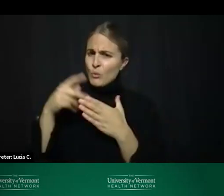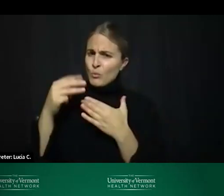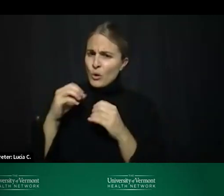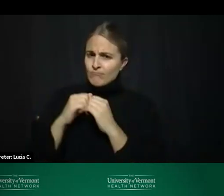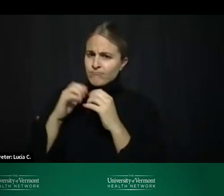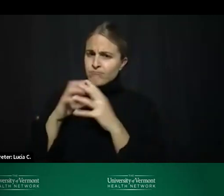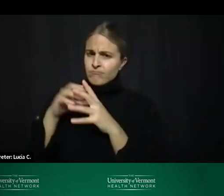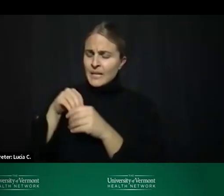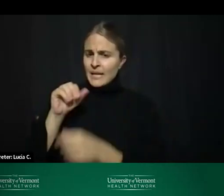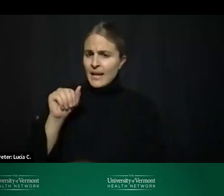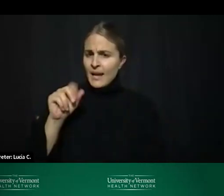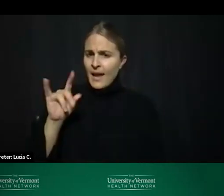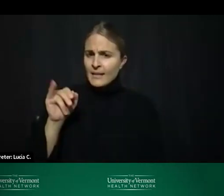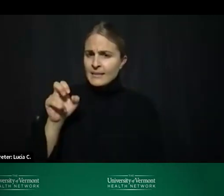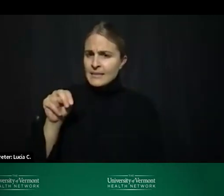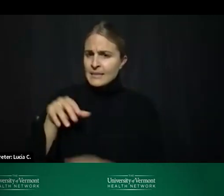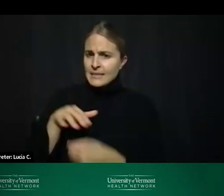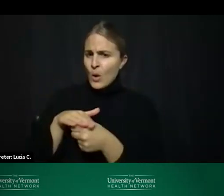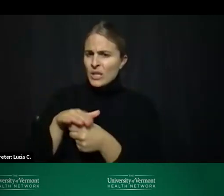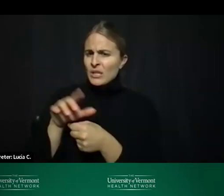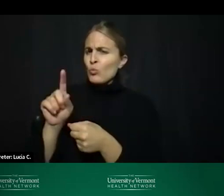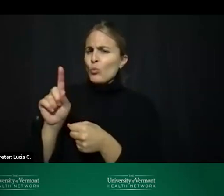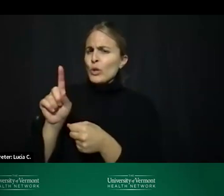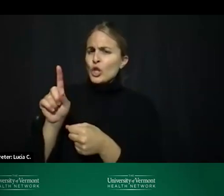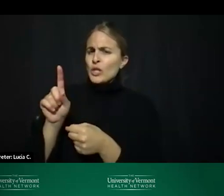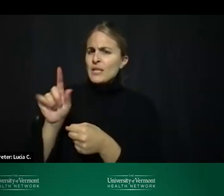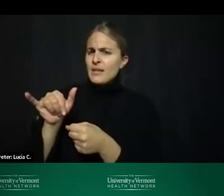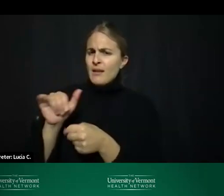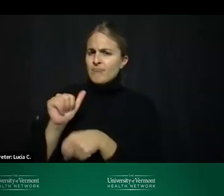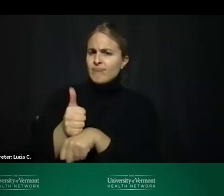in addison county and if yes where is it